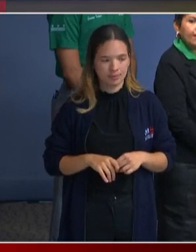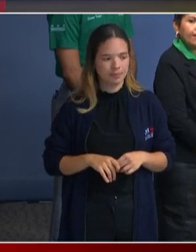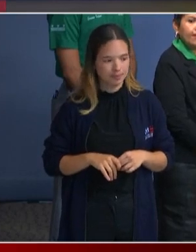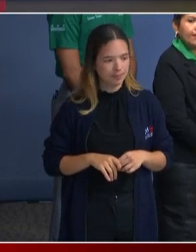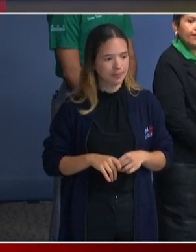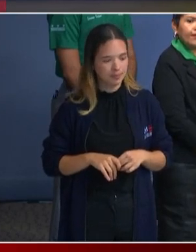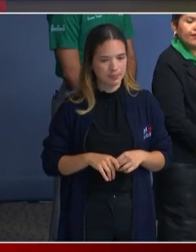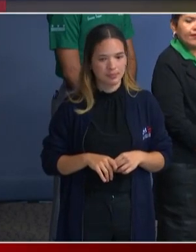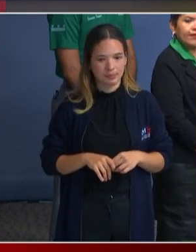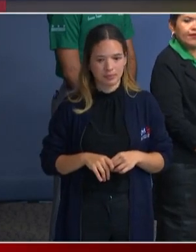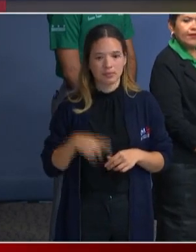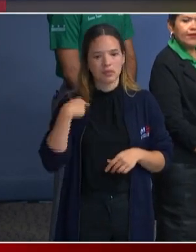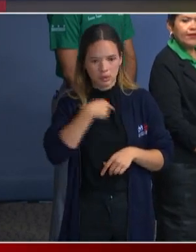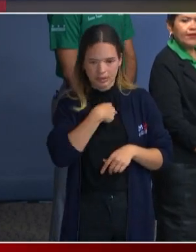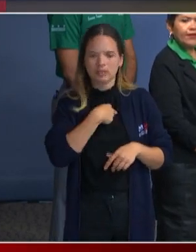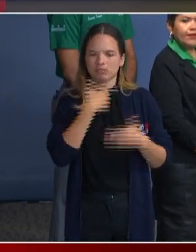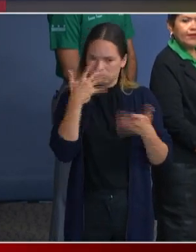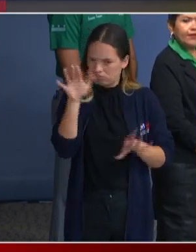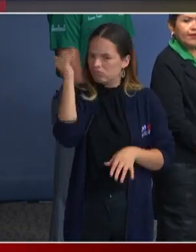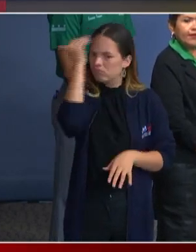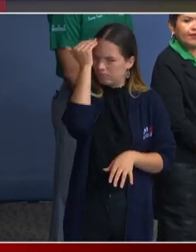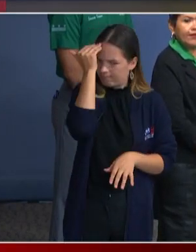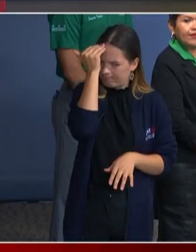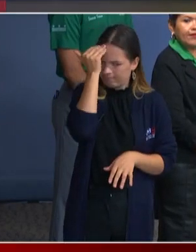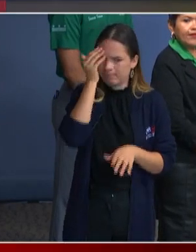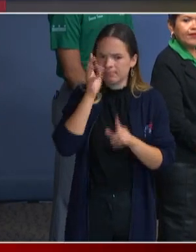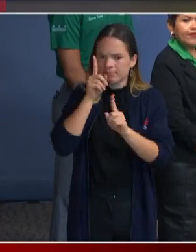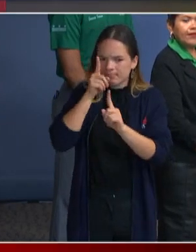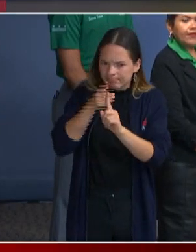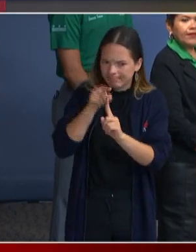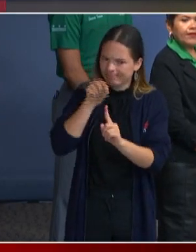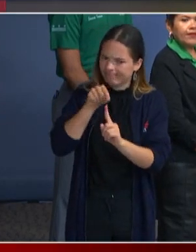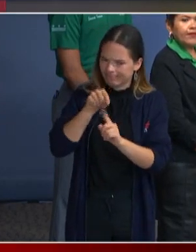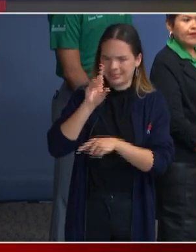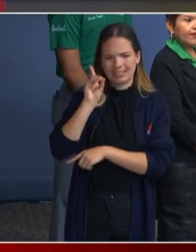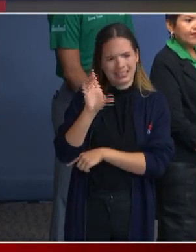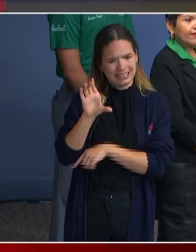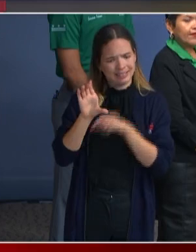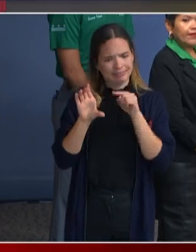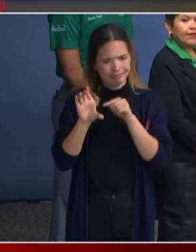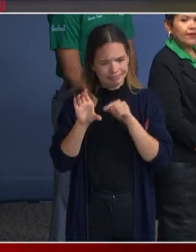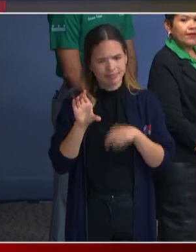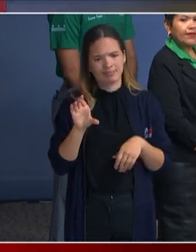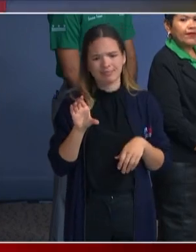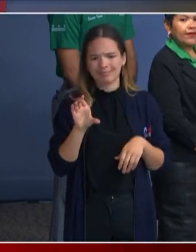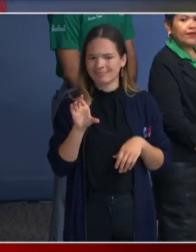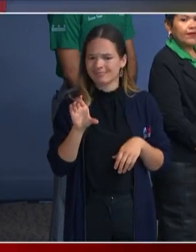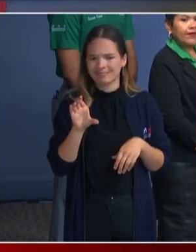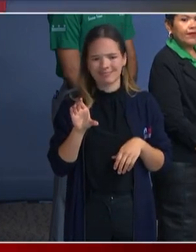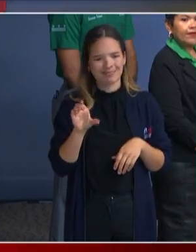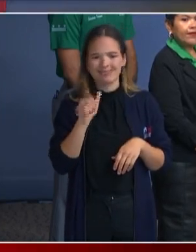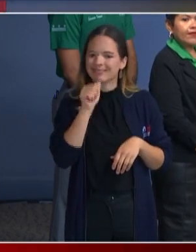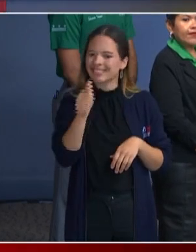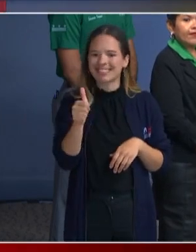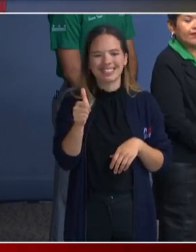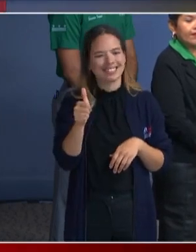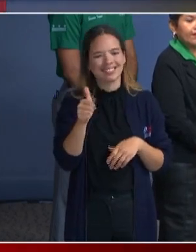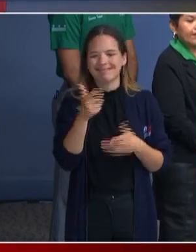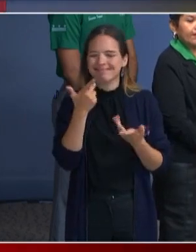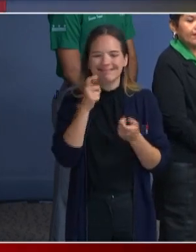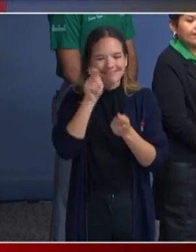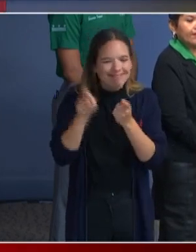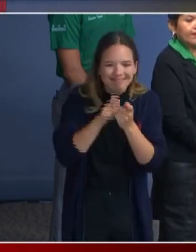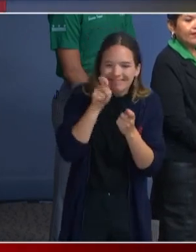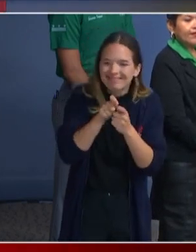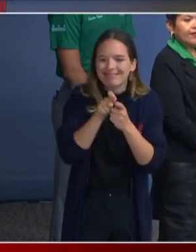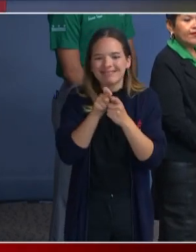we know that they are targeting Washington DC not because of any particular ties